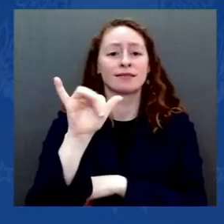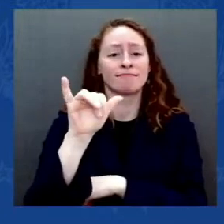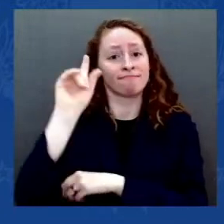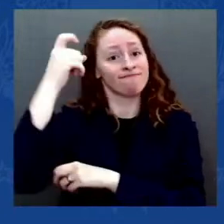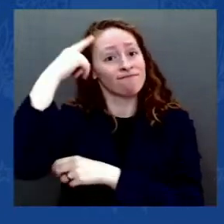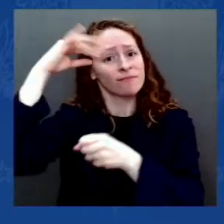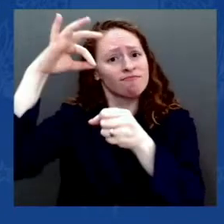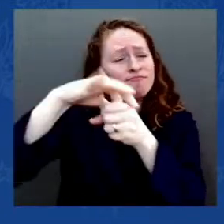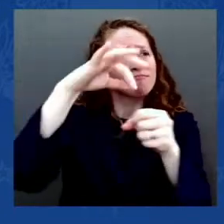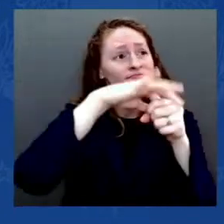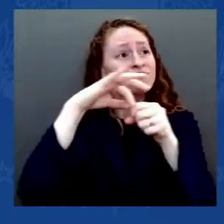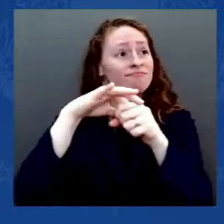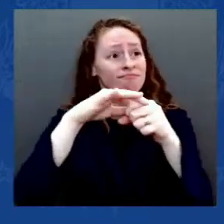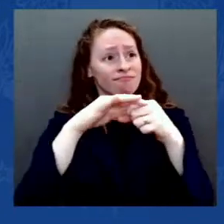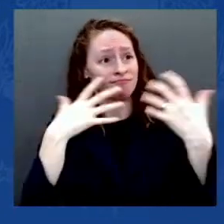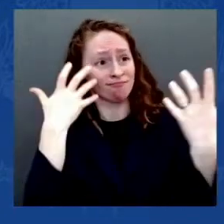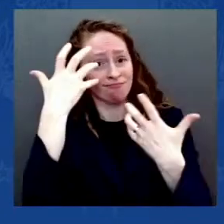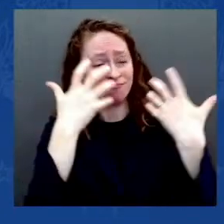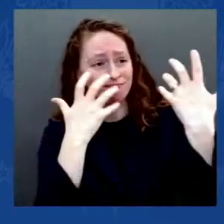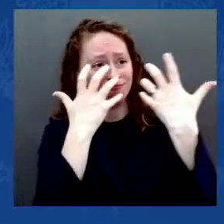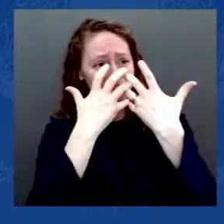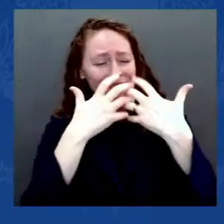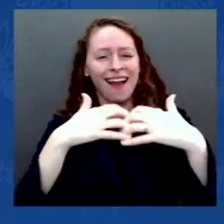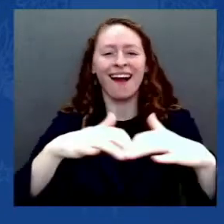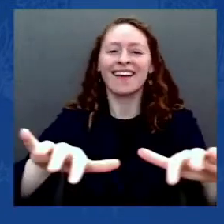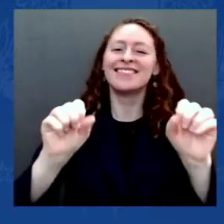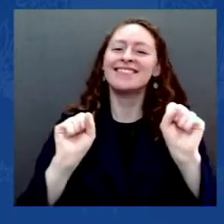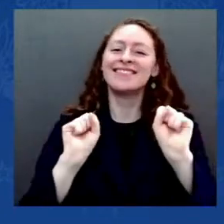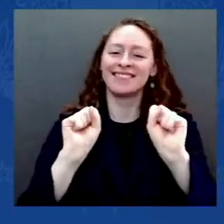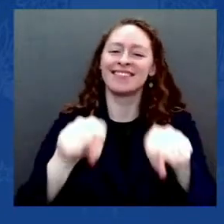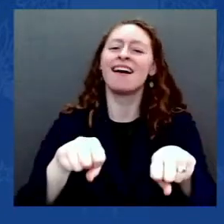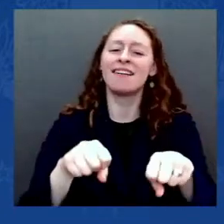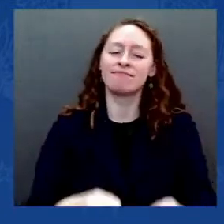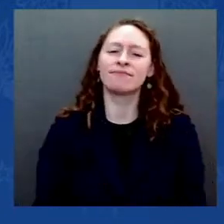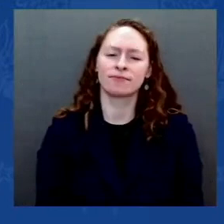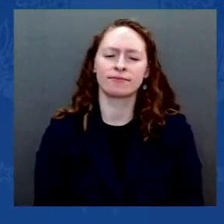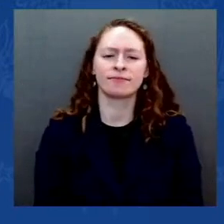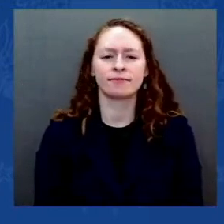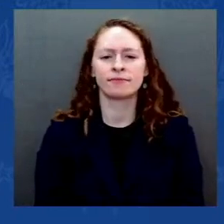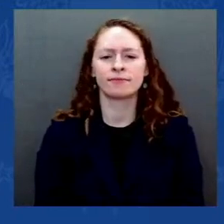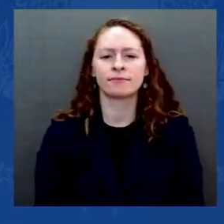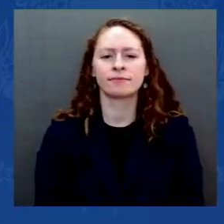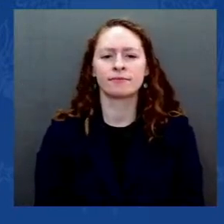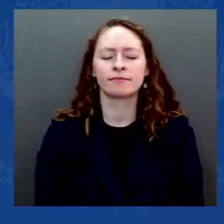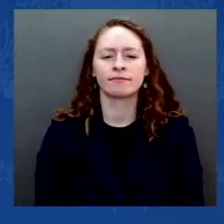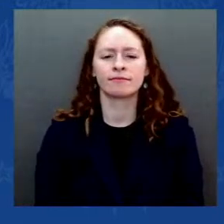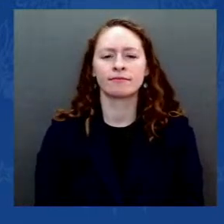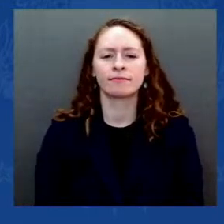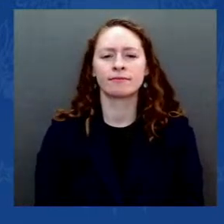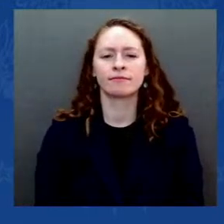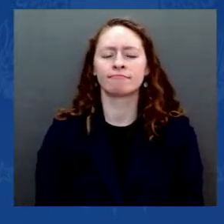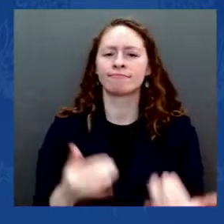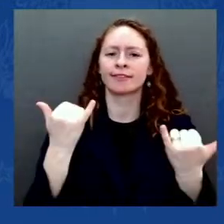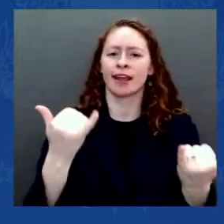must decide what kind of nation are we going to be. Are we going to be a nation that accepts political